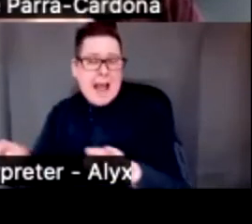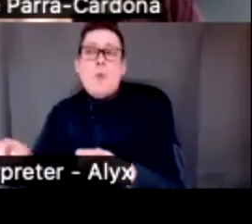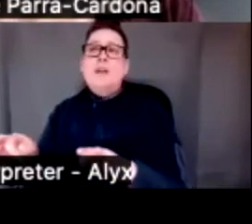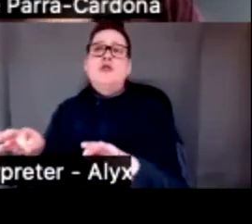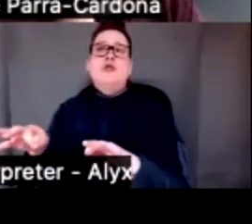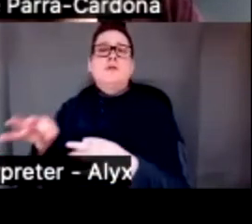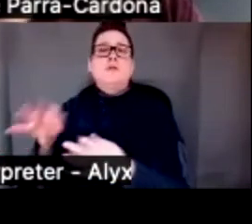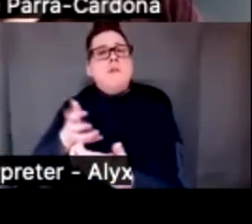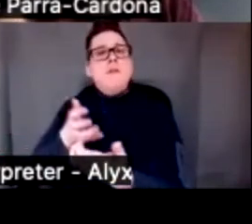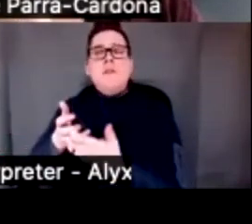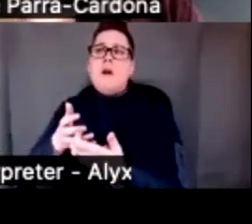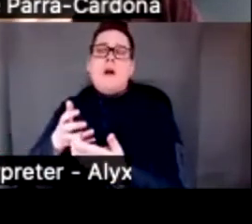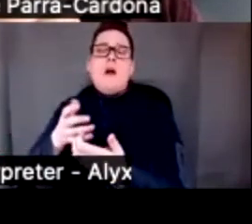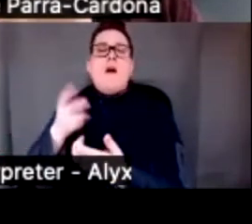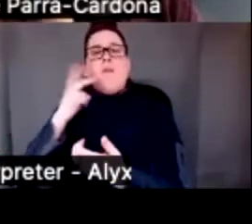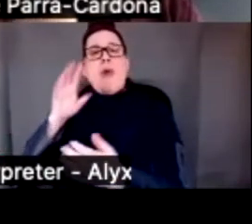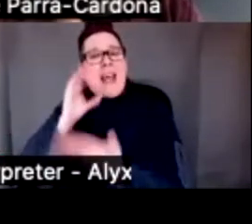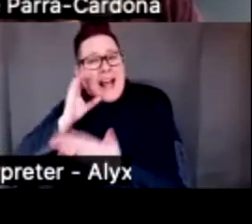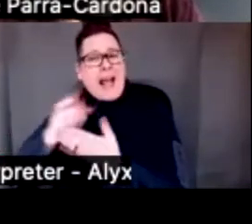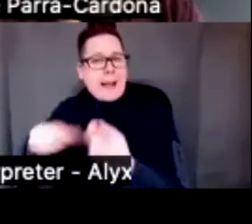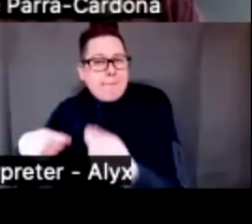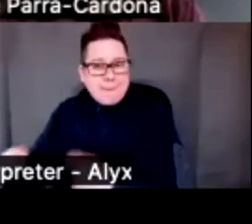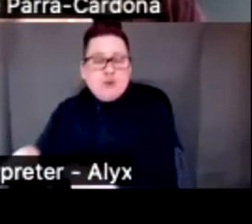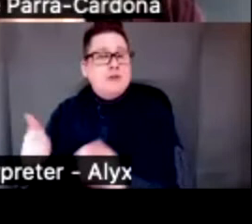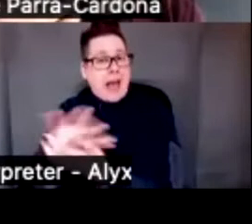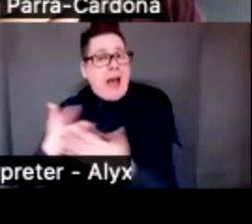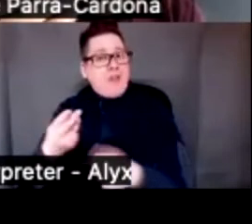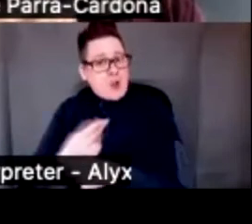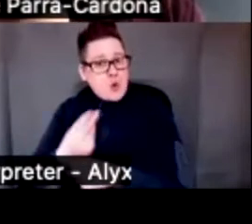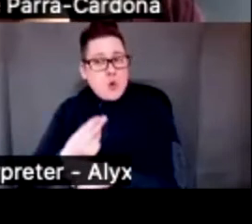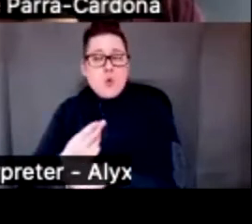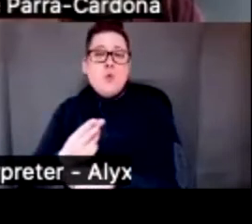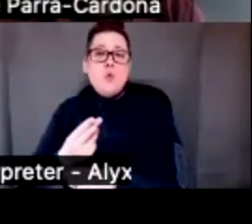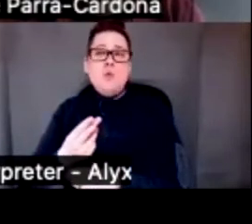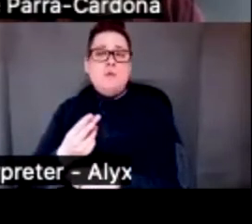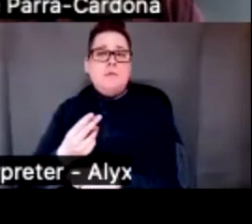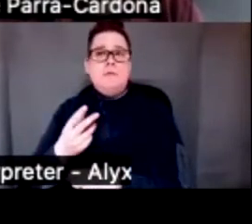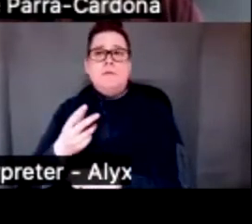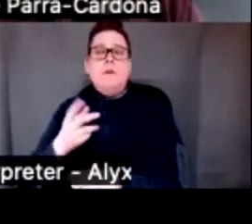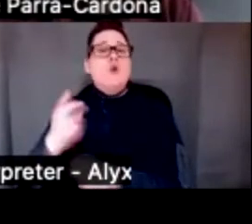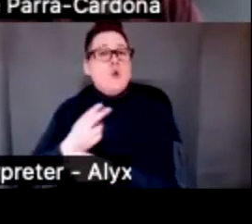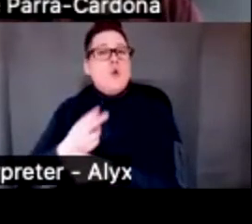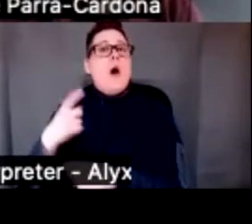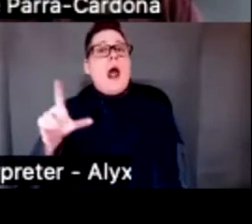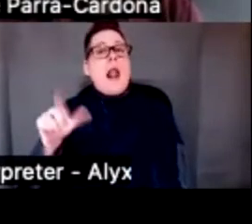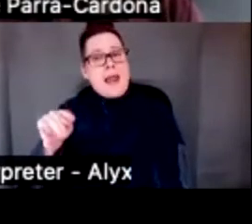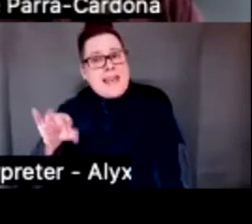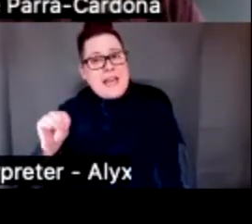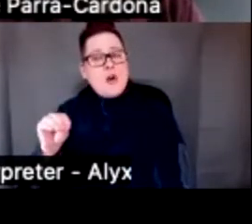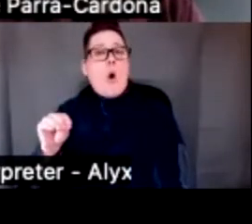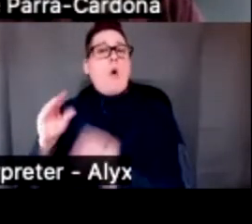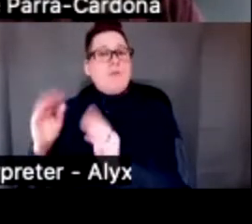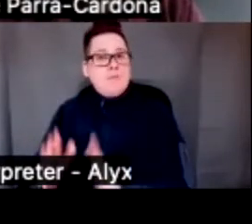the visual images and in everything we use in Latino intervention is, but it was not in depth.